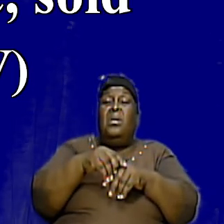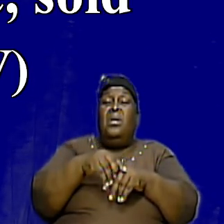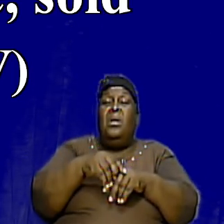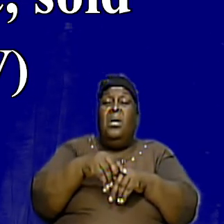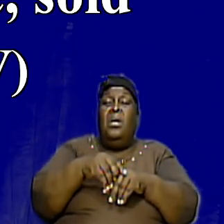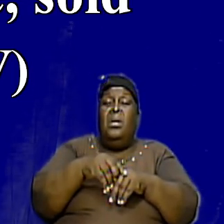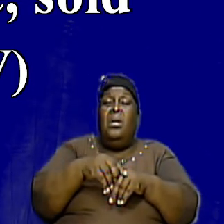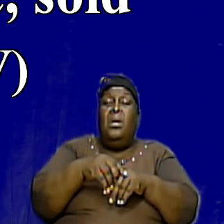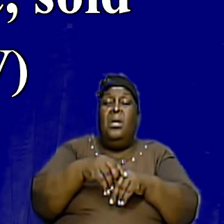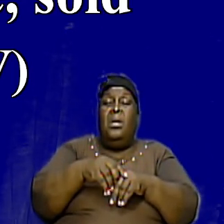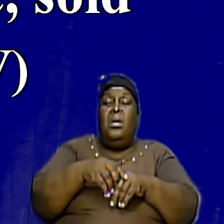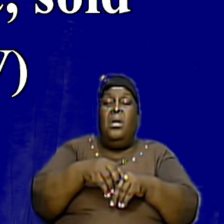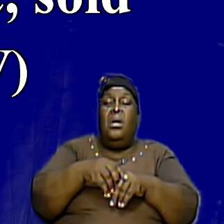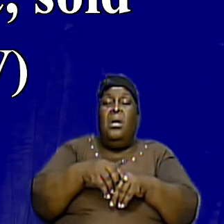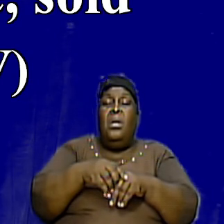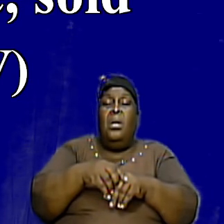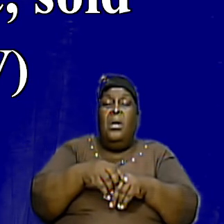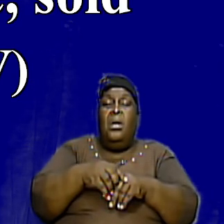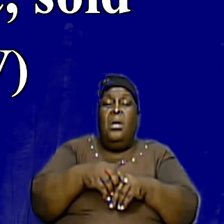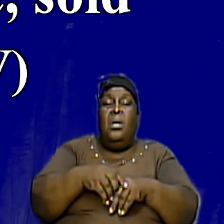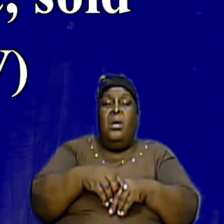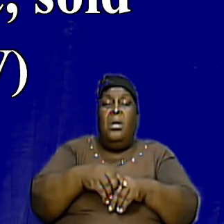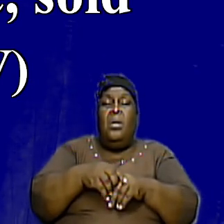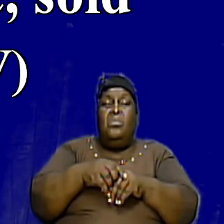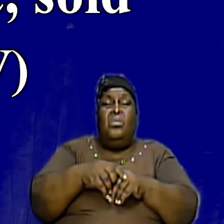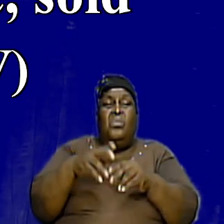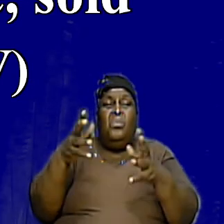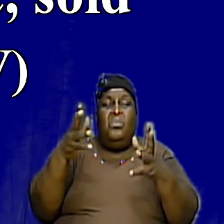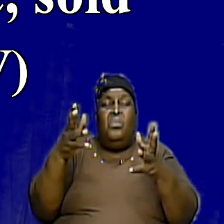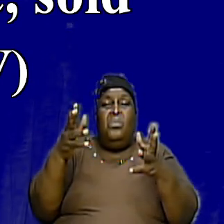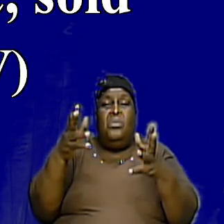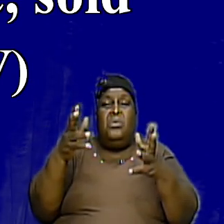man named Ananias and we won't read all of it let's just get back to the